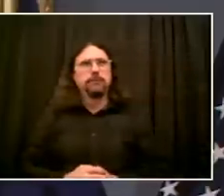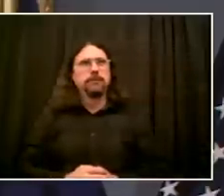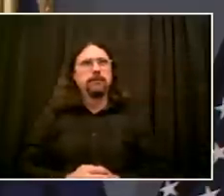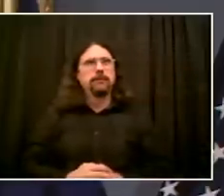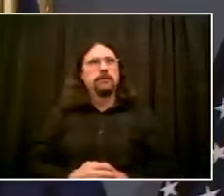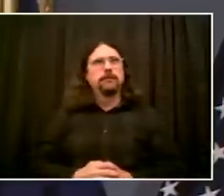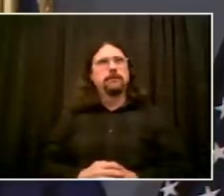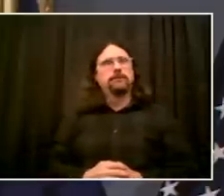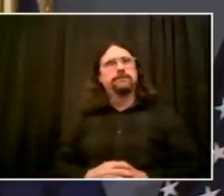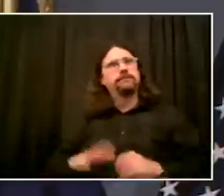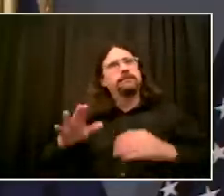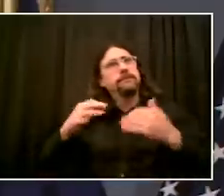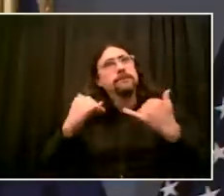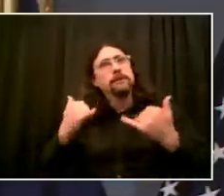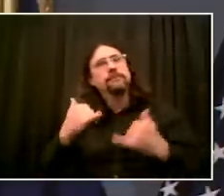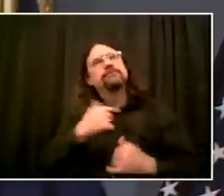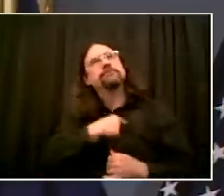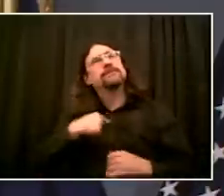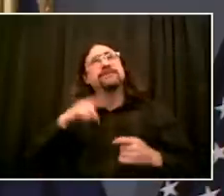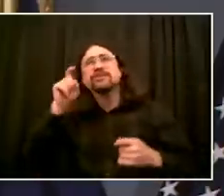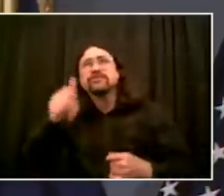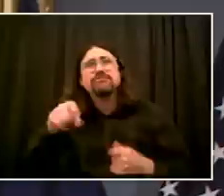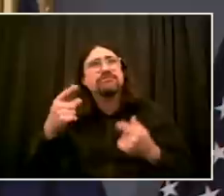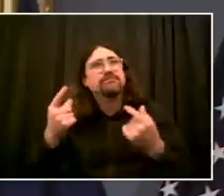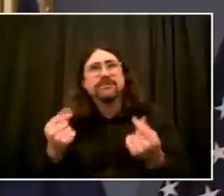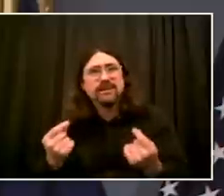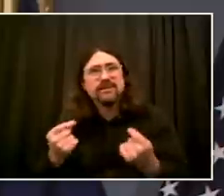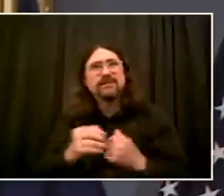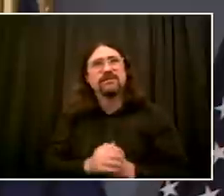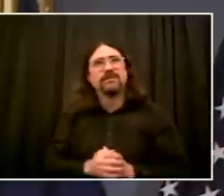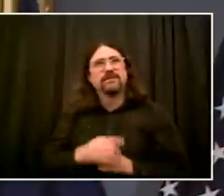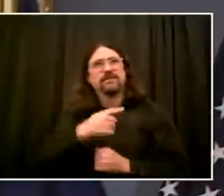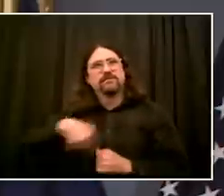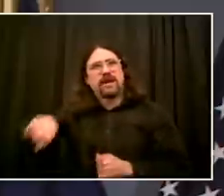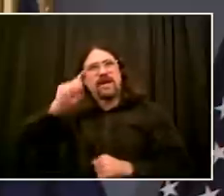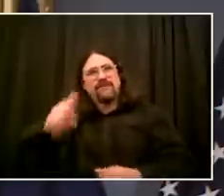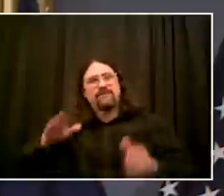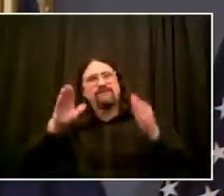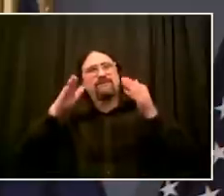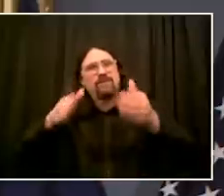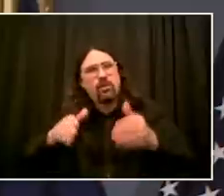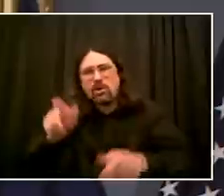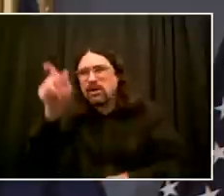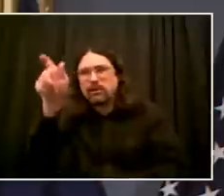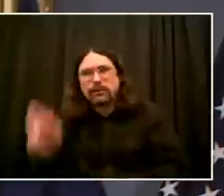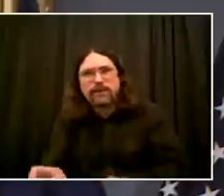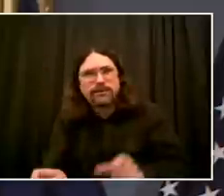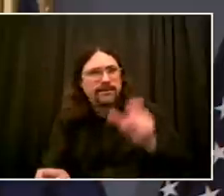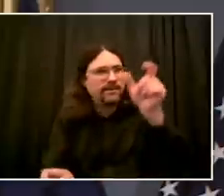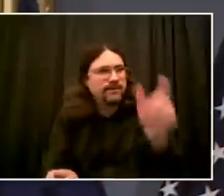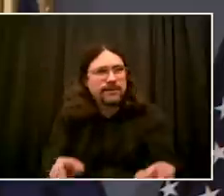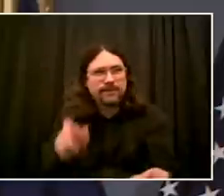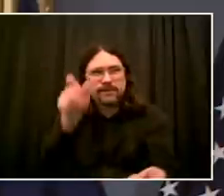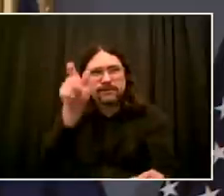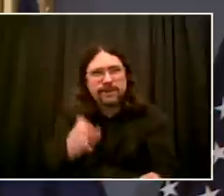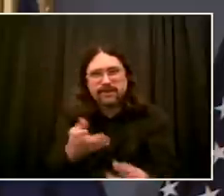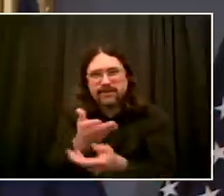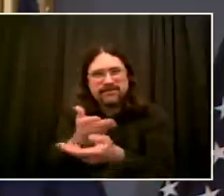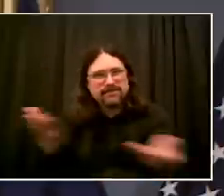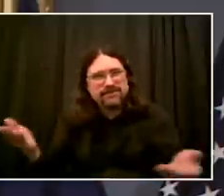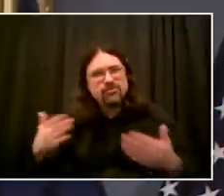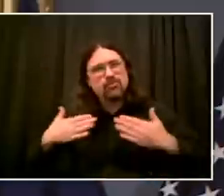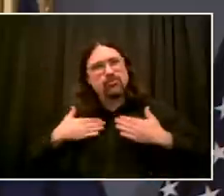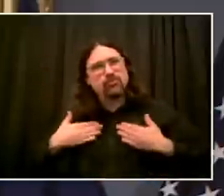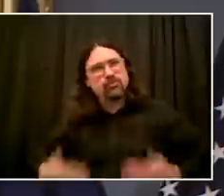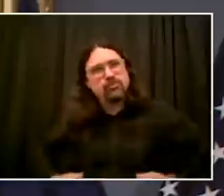you're going to peacefully protest, then you have every right to be able to peacefully protest, and any NYPD officer does not respect that right to peaceful protest, they're going to